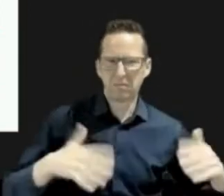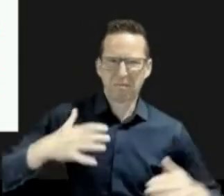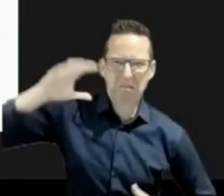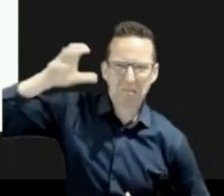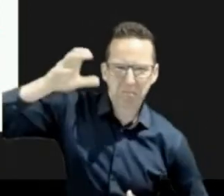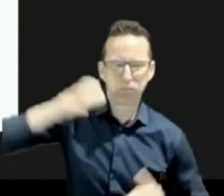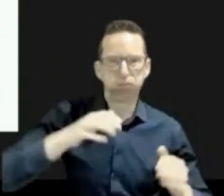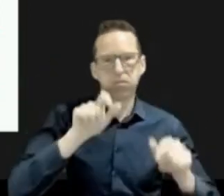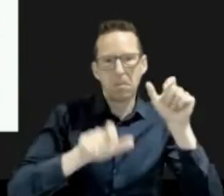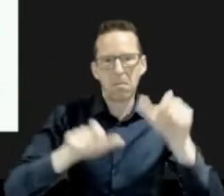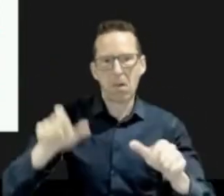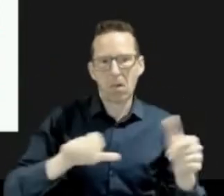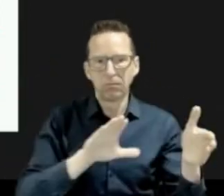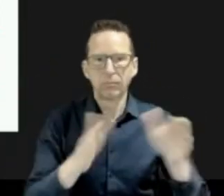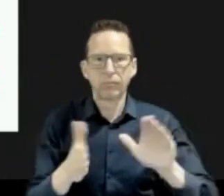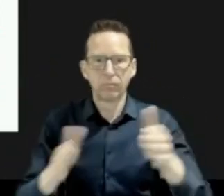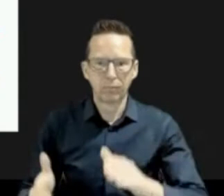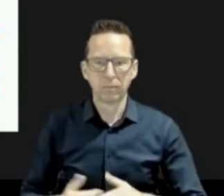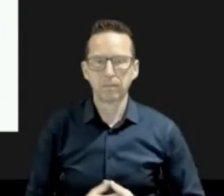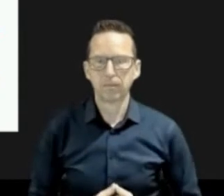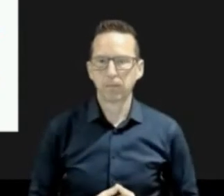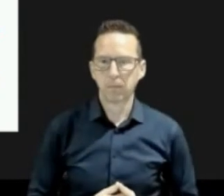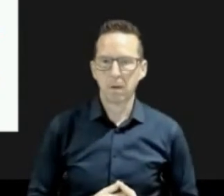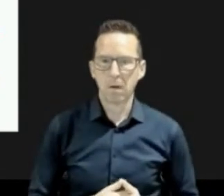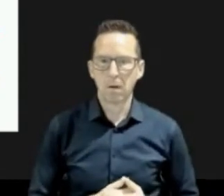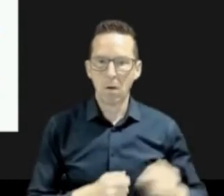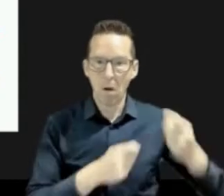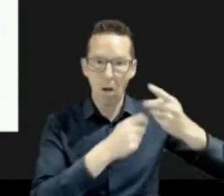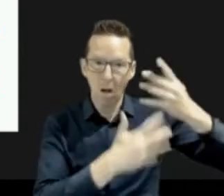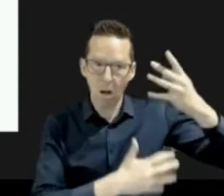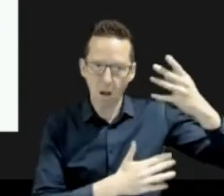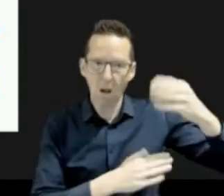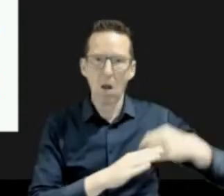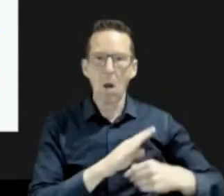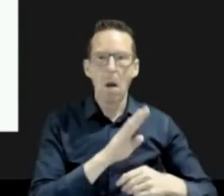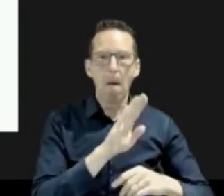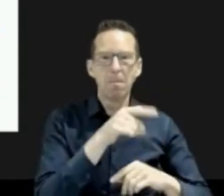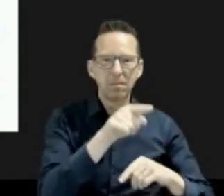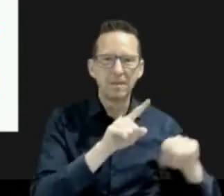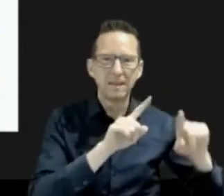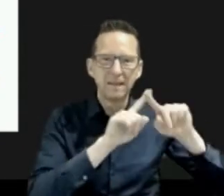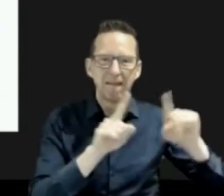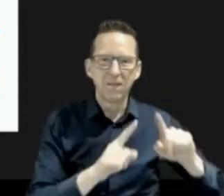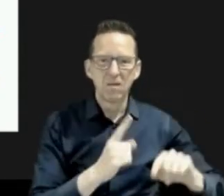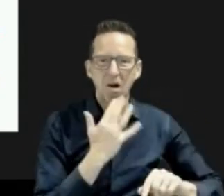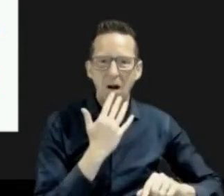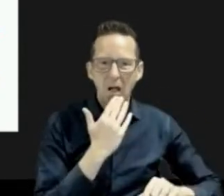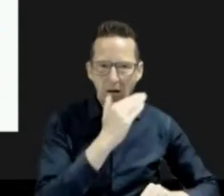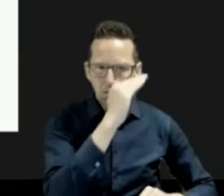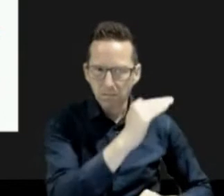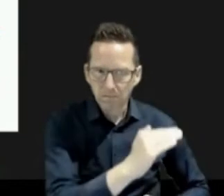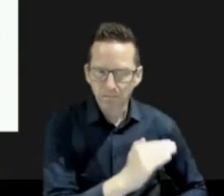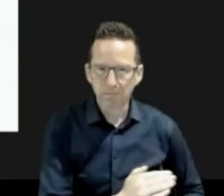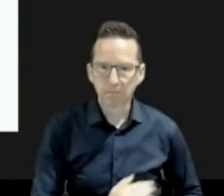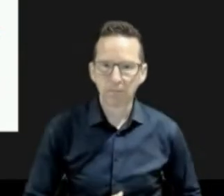top in blue and the mortality rate on the bottom. The orange and red squares represent the excess heat related mortality